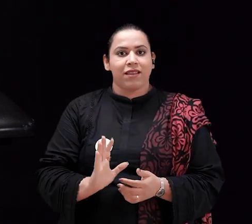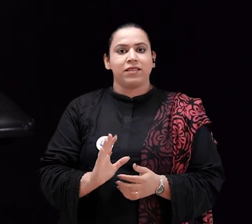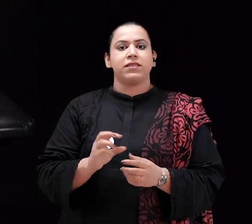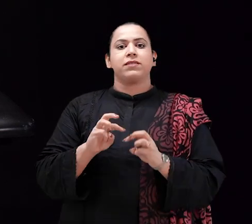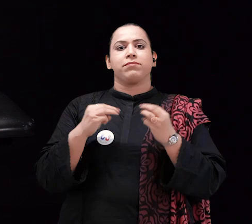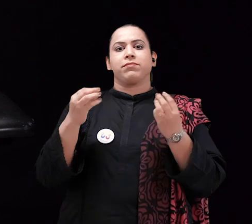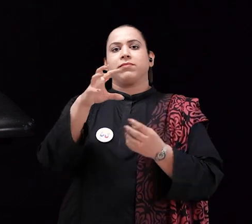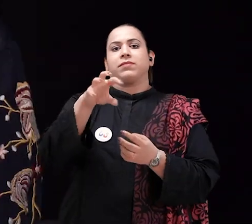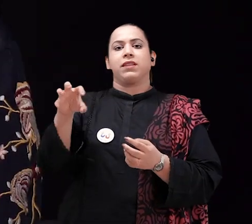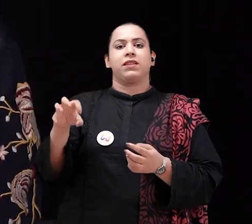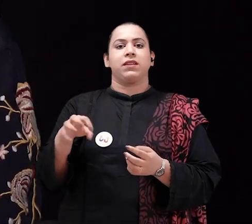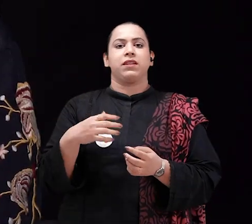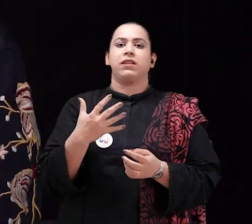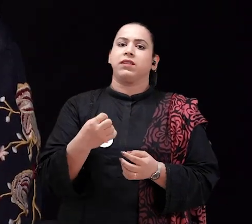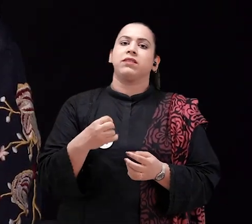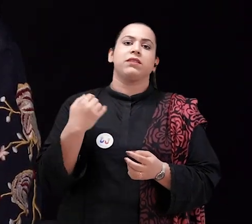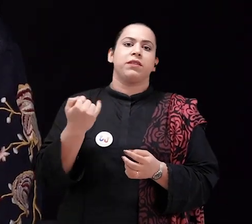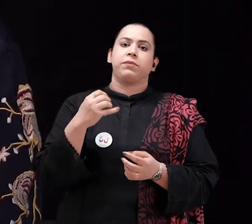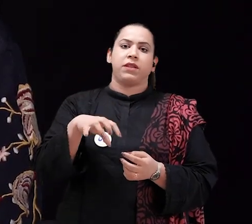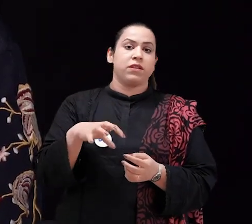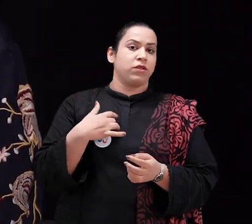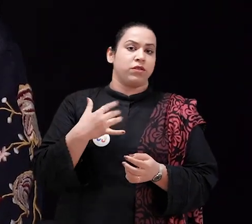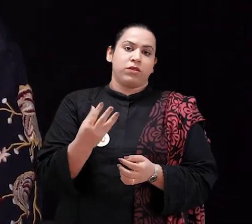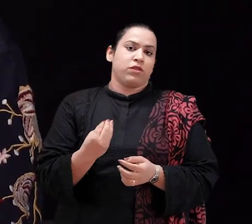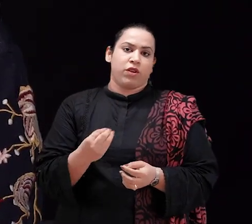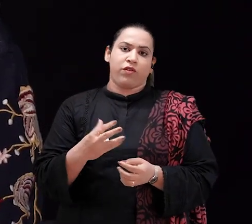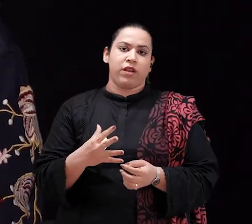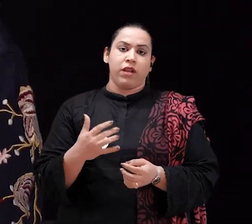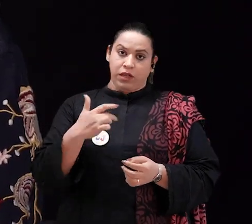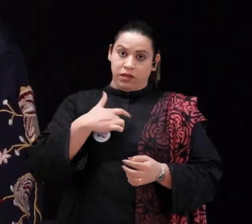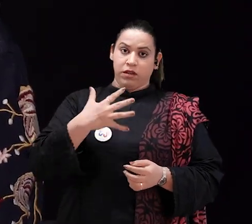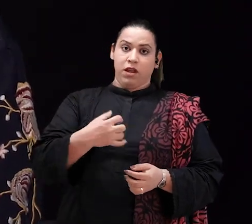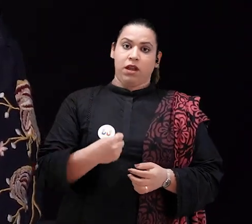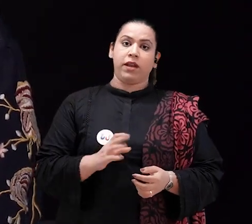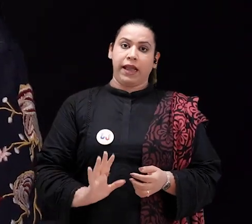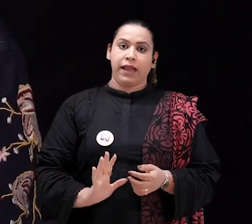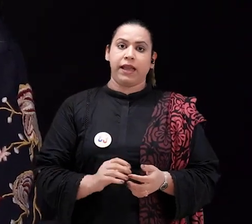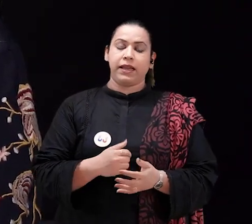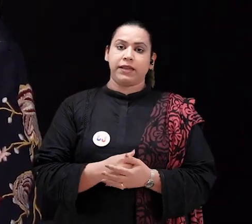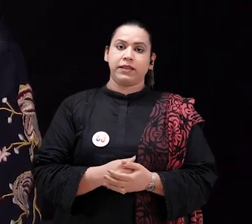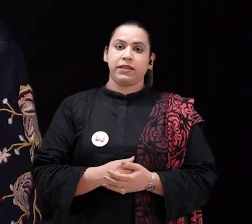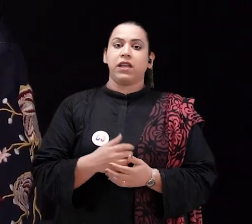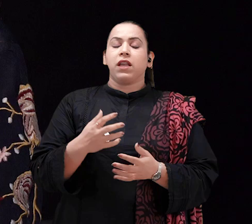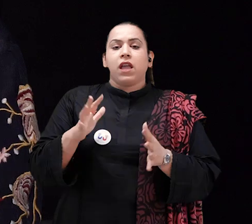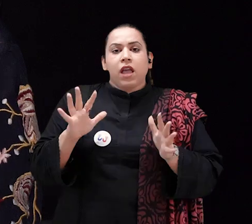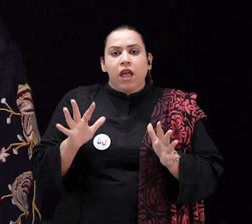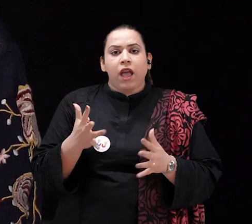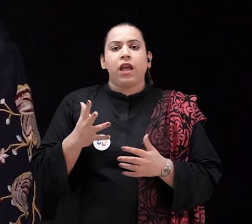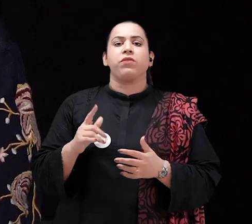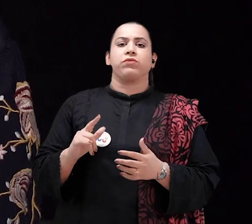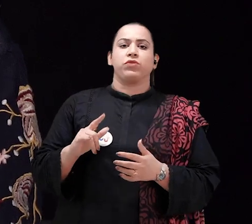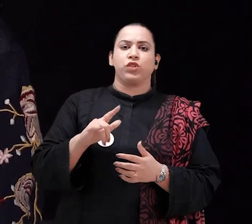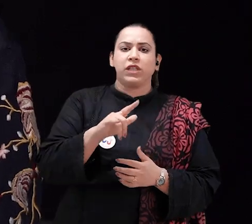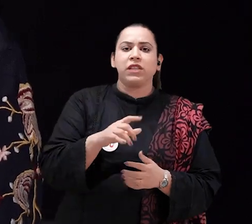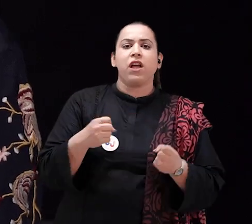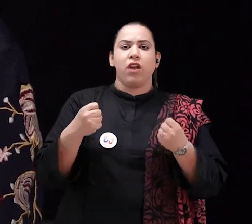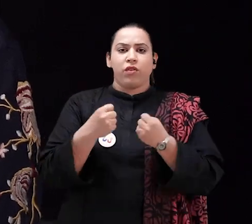is a basic human right. It is our right to enjoy all public spaces. And you know, it's not a favor,